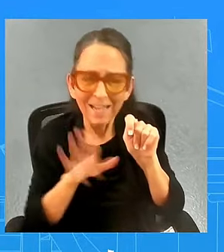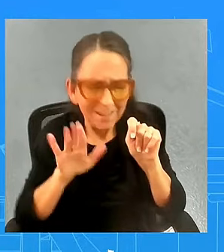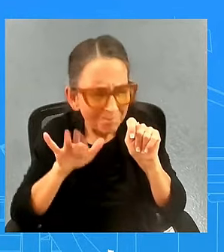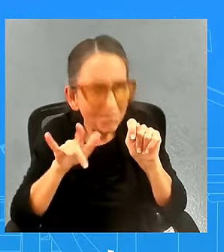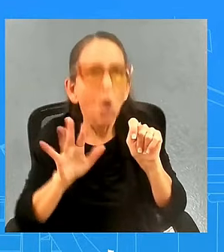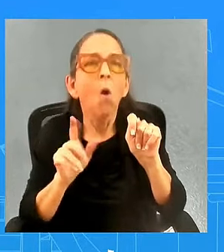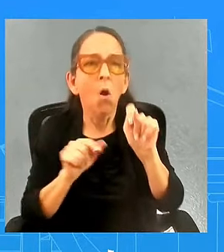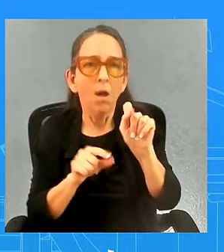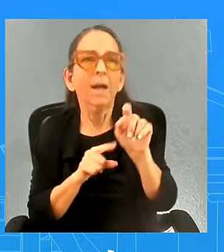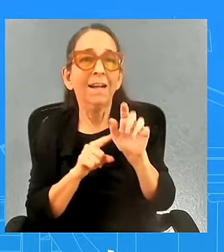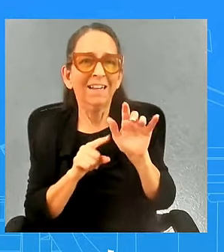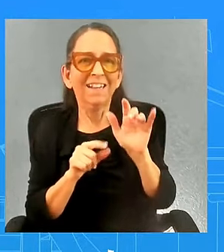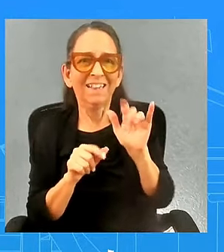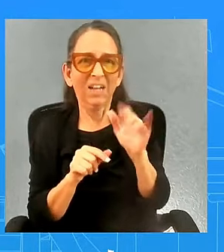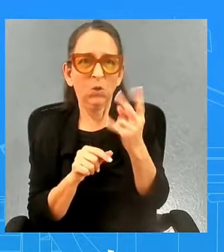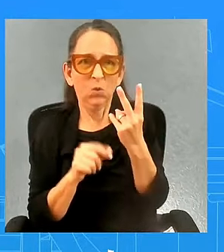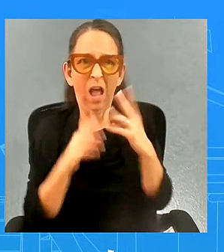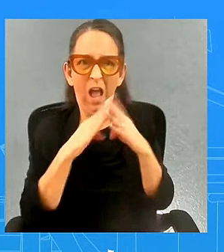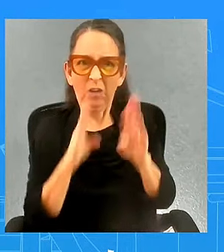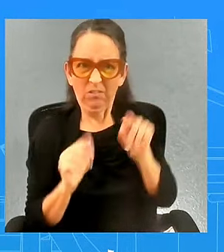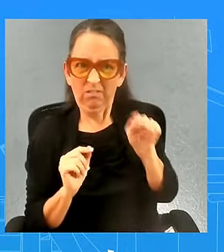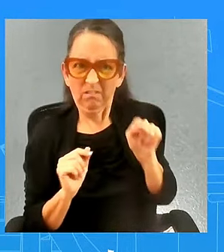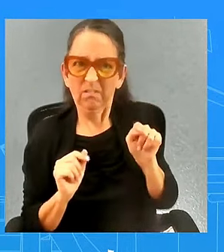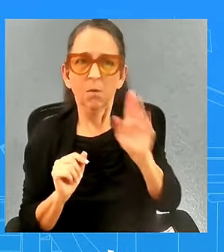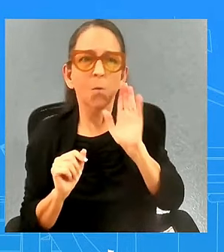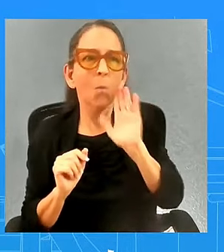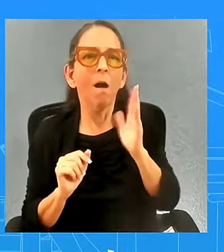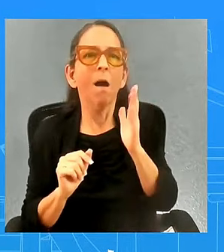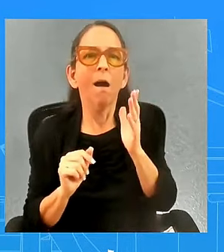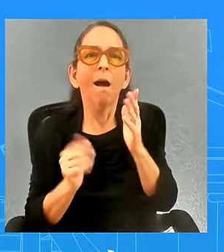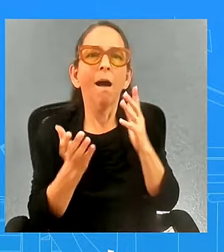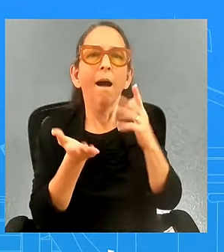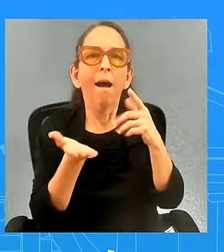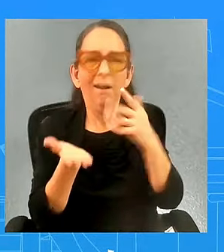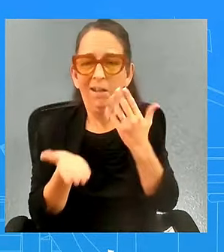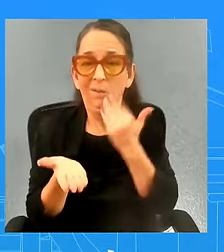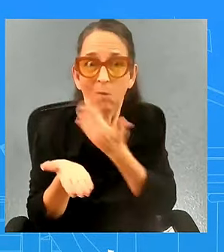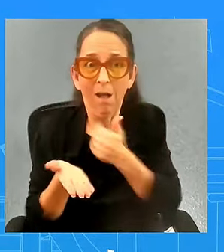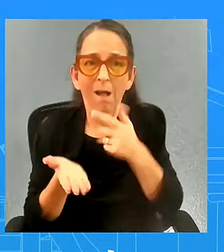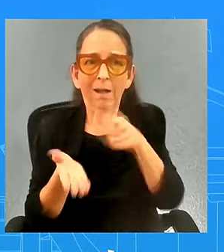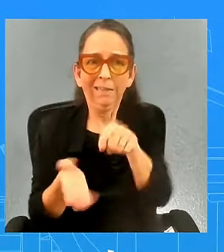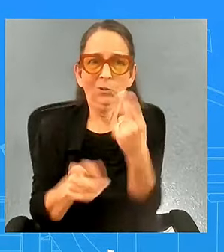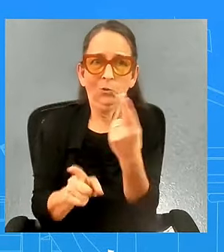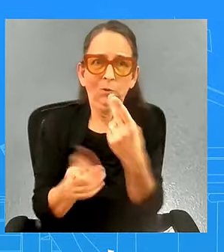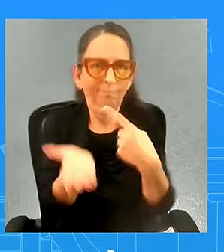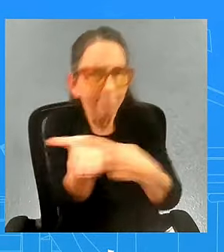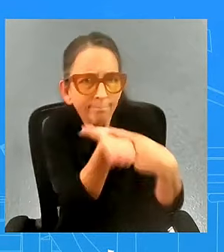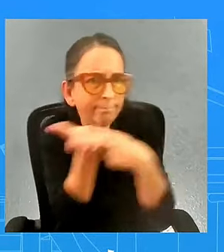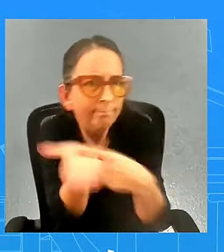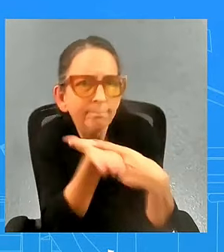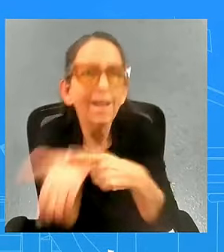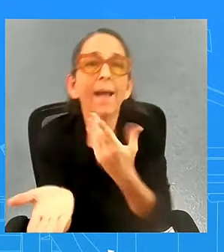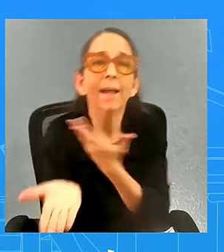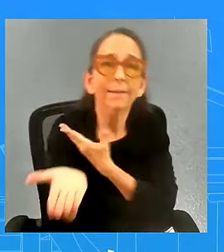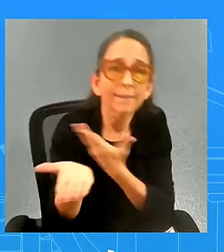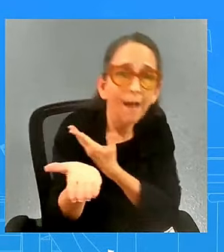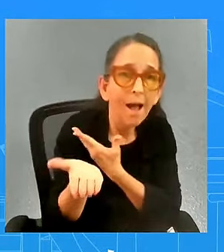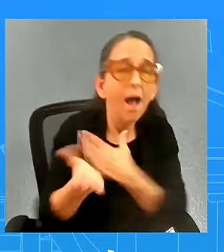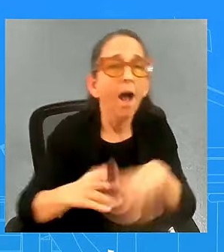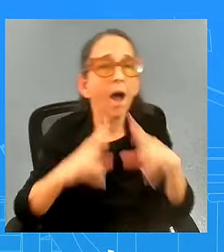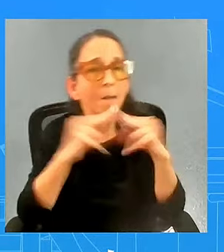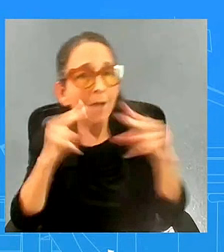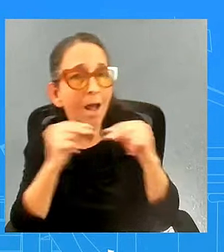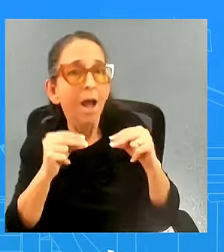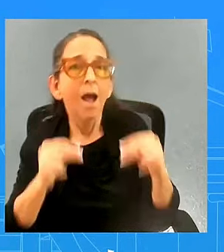to visit israel on thursday to engage on a range of issues including gaza lebanon hostages iran and border